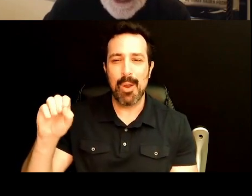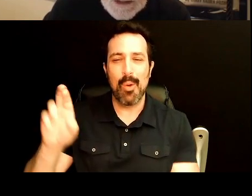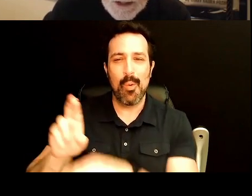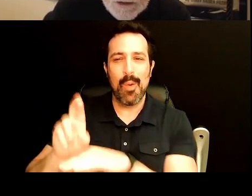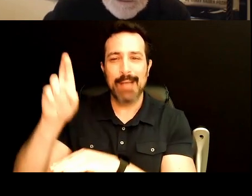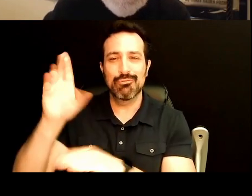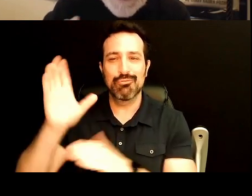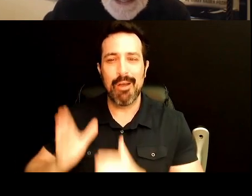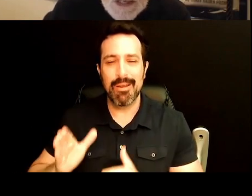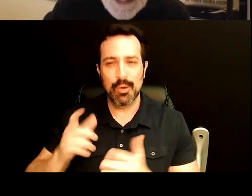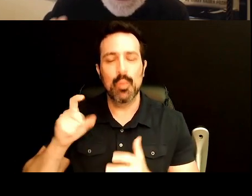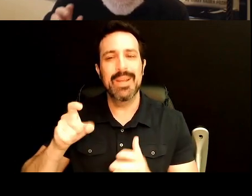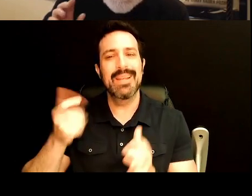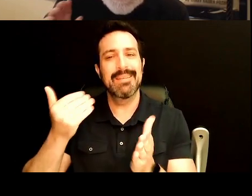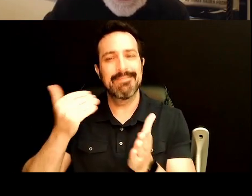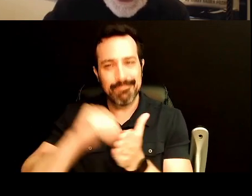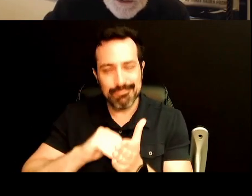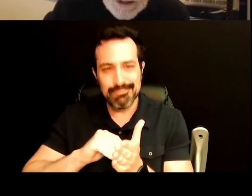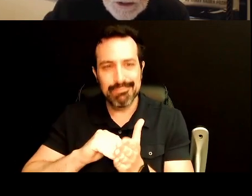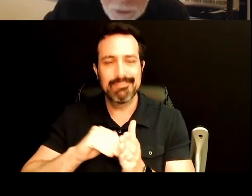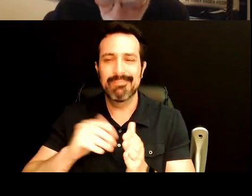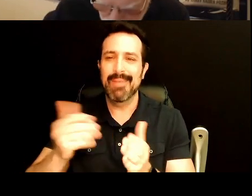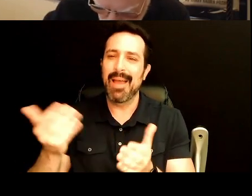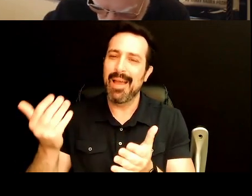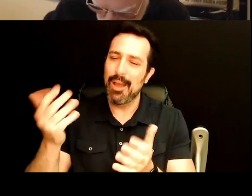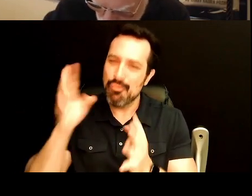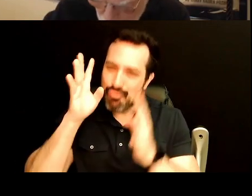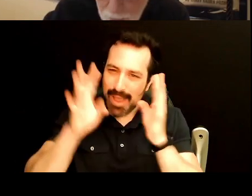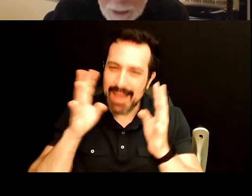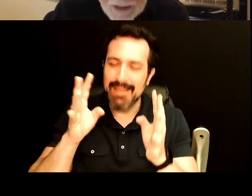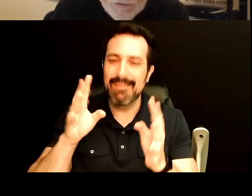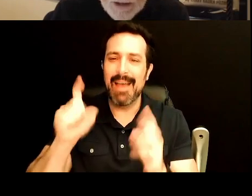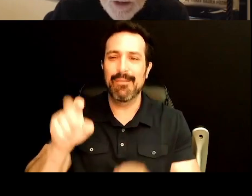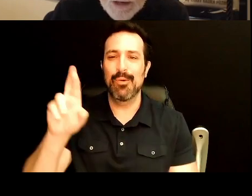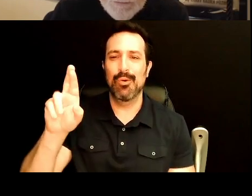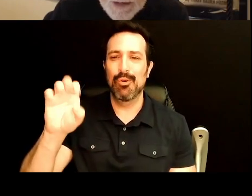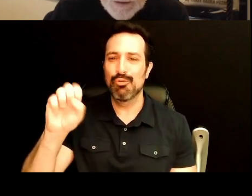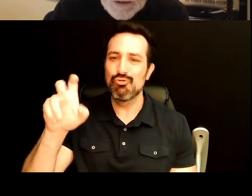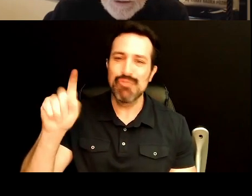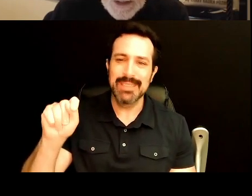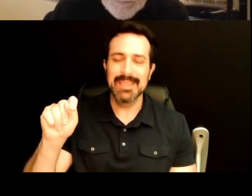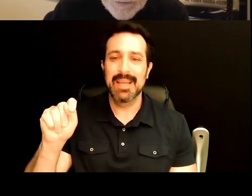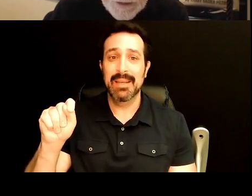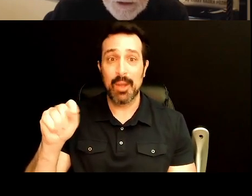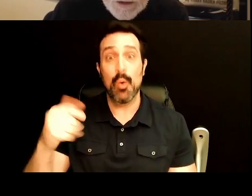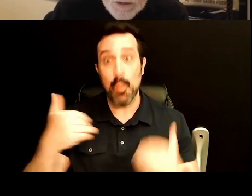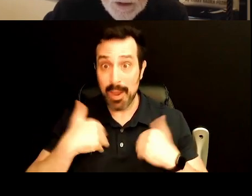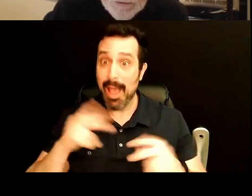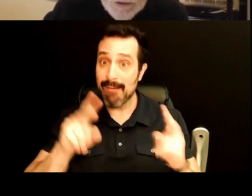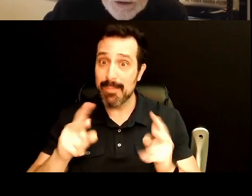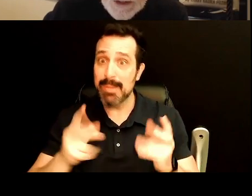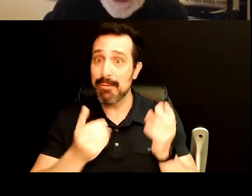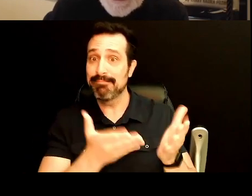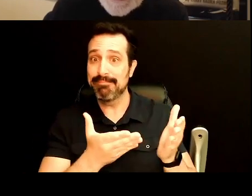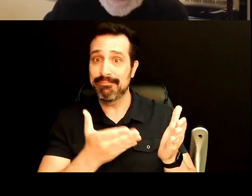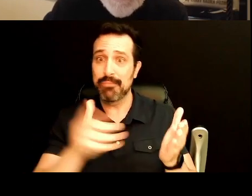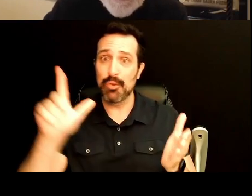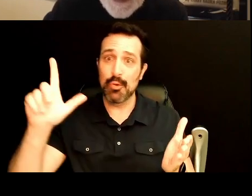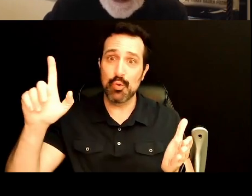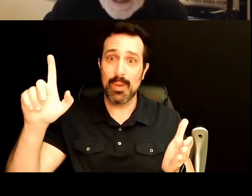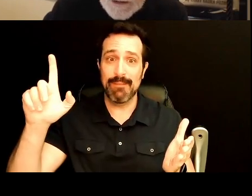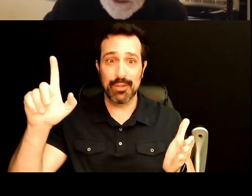We need to regain that. There's a big reset we need to do here. And in fact, we have the people to do that. Here's the 21st